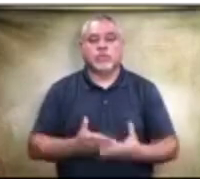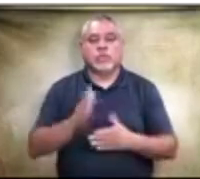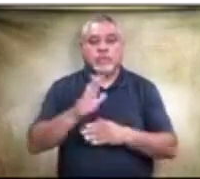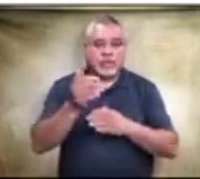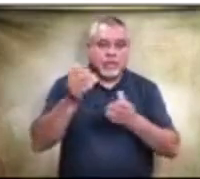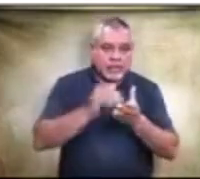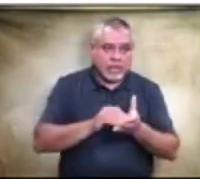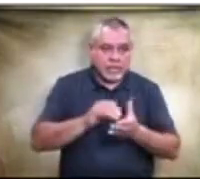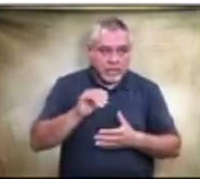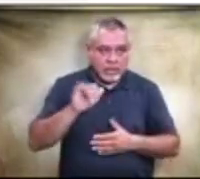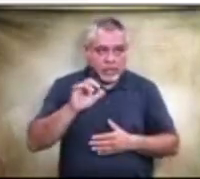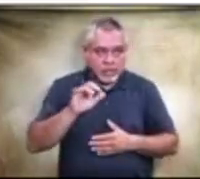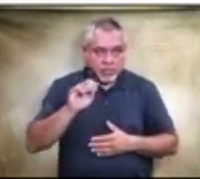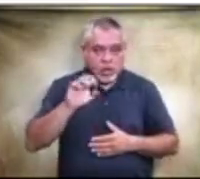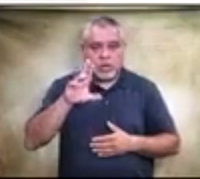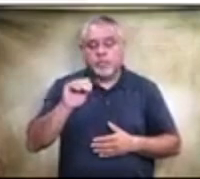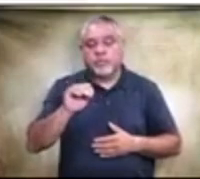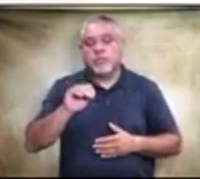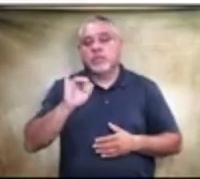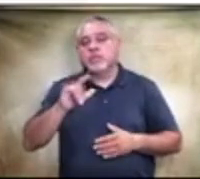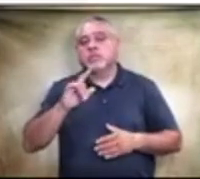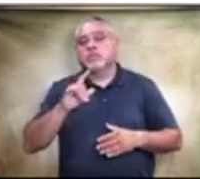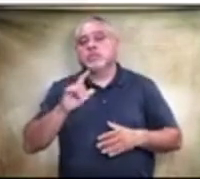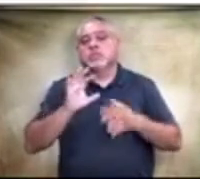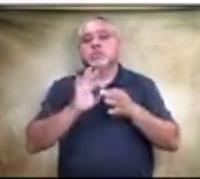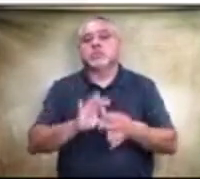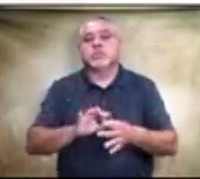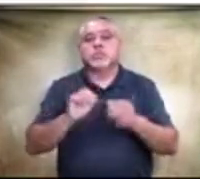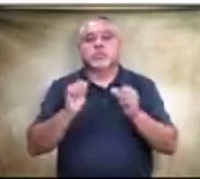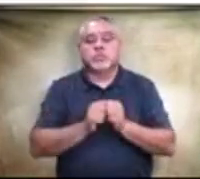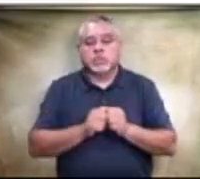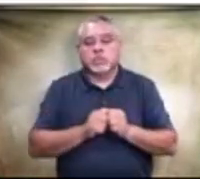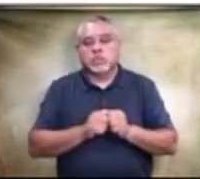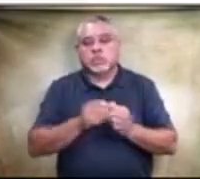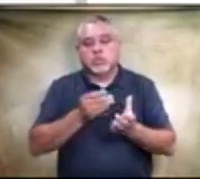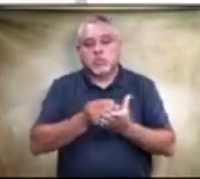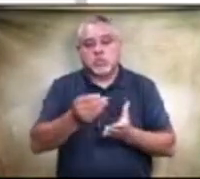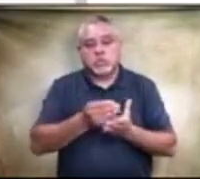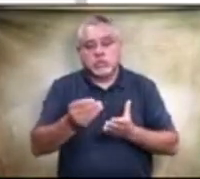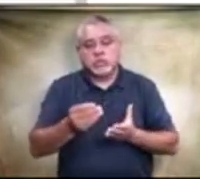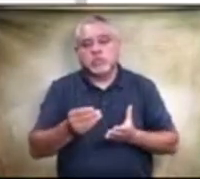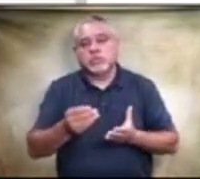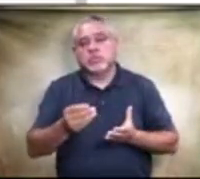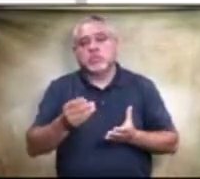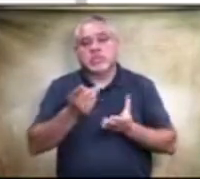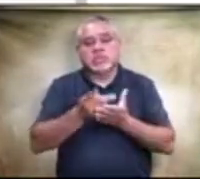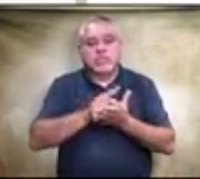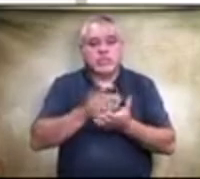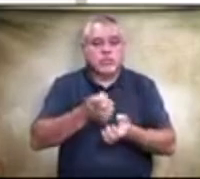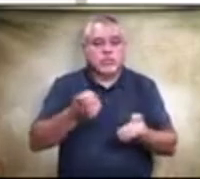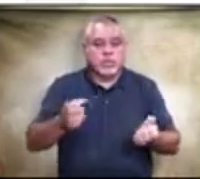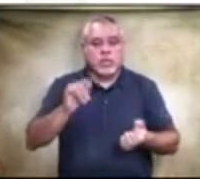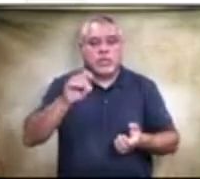Mr. we're going to 6.5, equipment items for 10